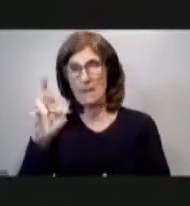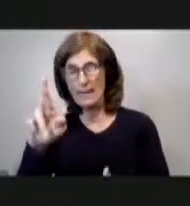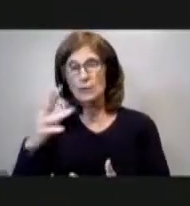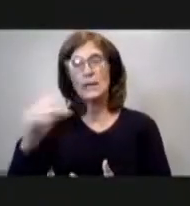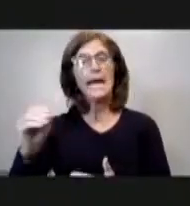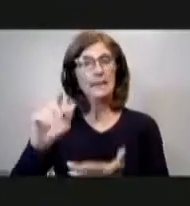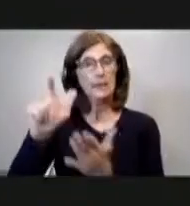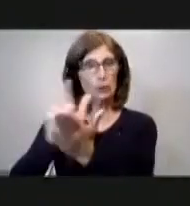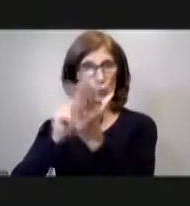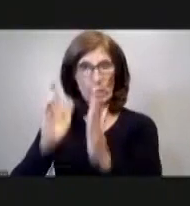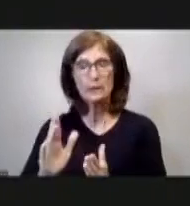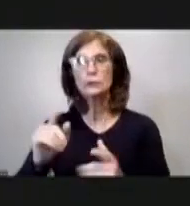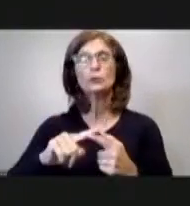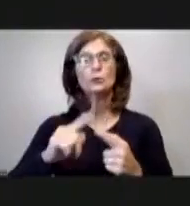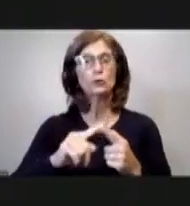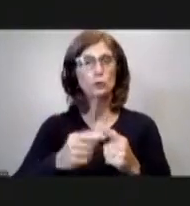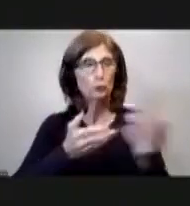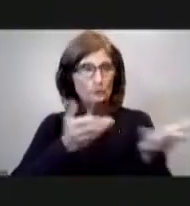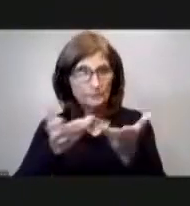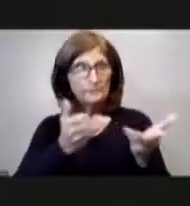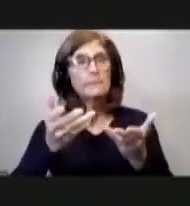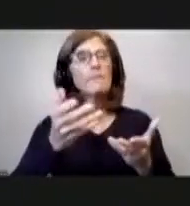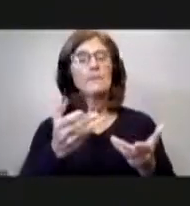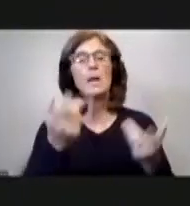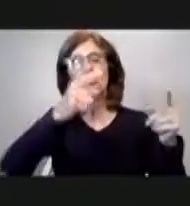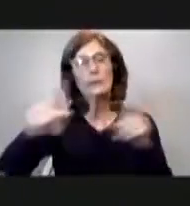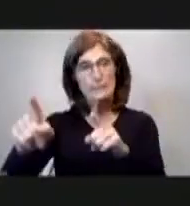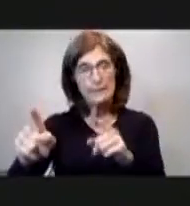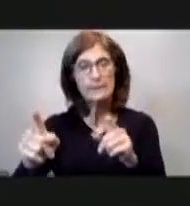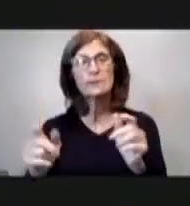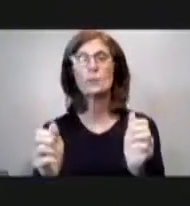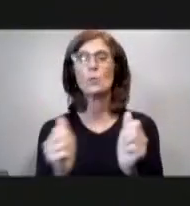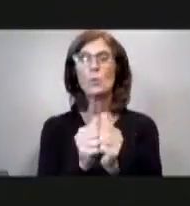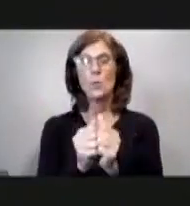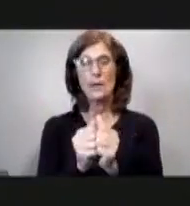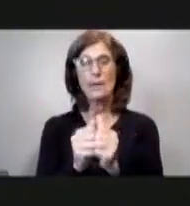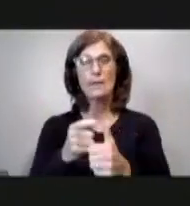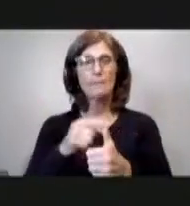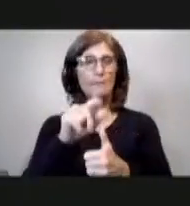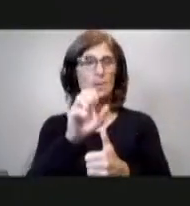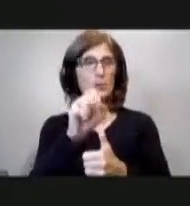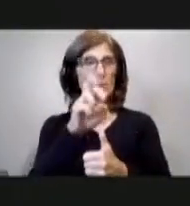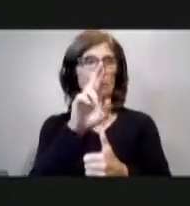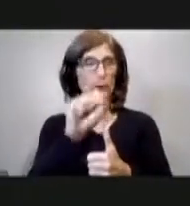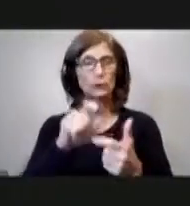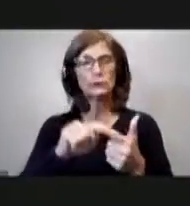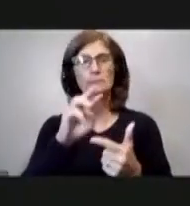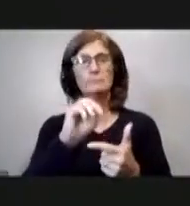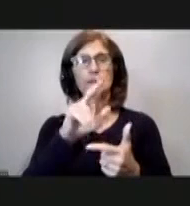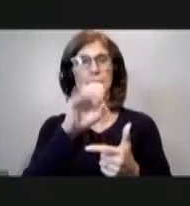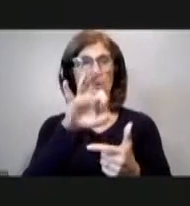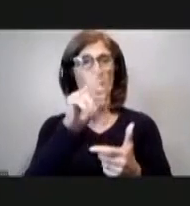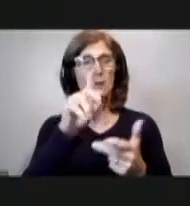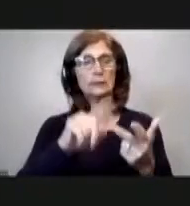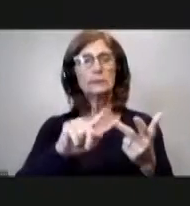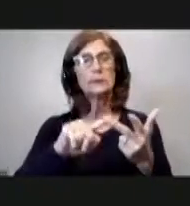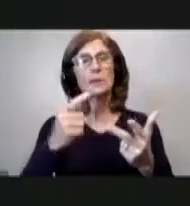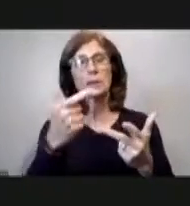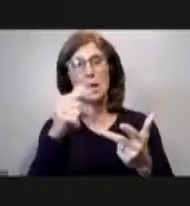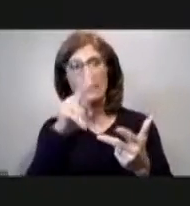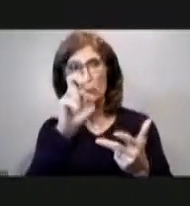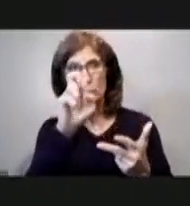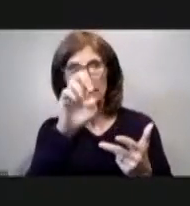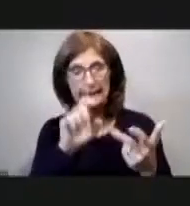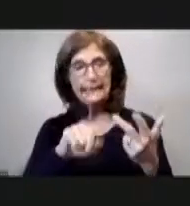solicitor to enter into a professional services agreement or agreements with summers mcdonald huda guthrie and rouch pc